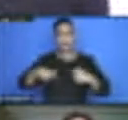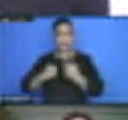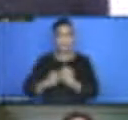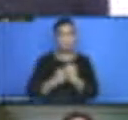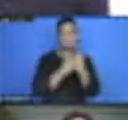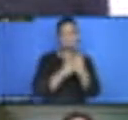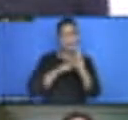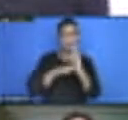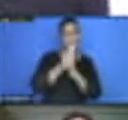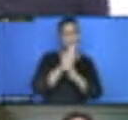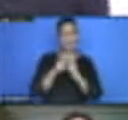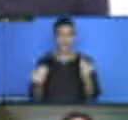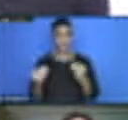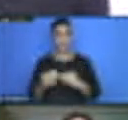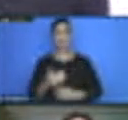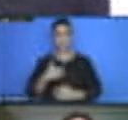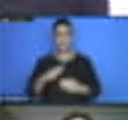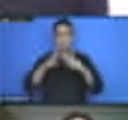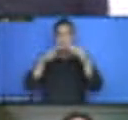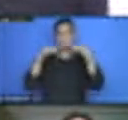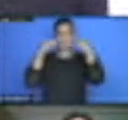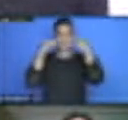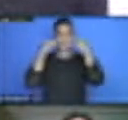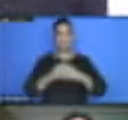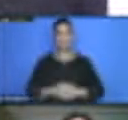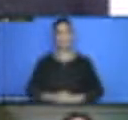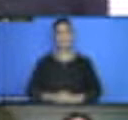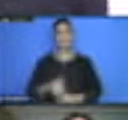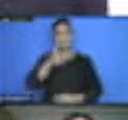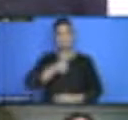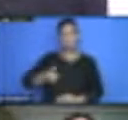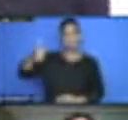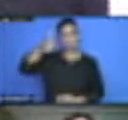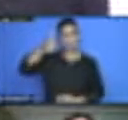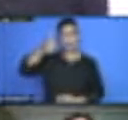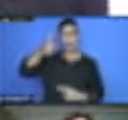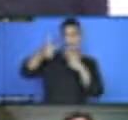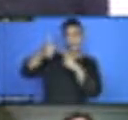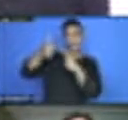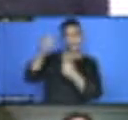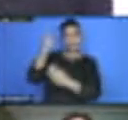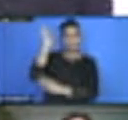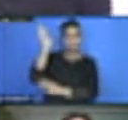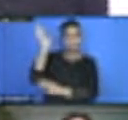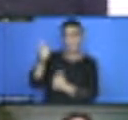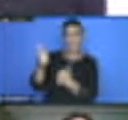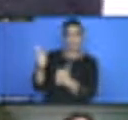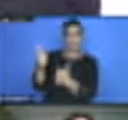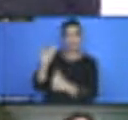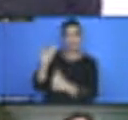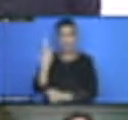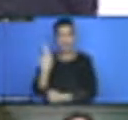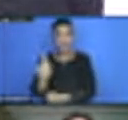The worship, his worship, the mayor, actually made my presentation very easy today, because I'm going to actually give